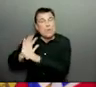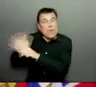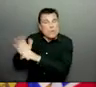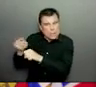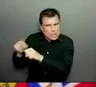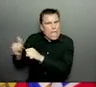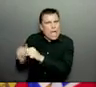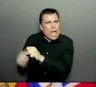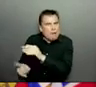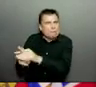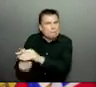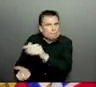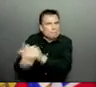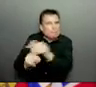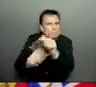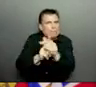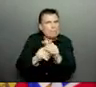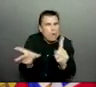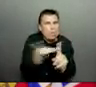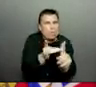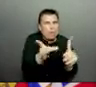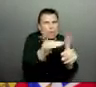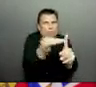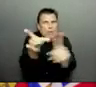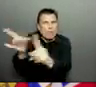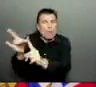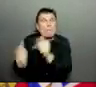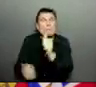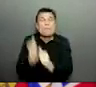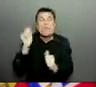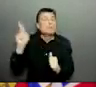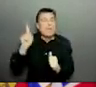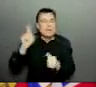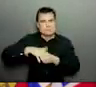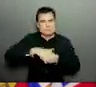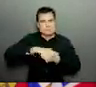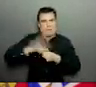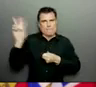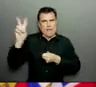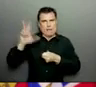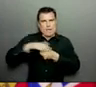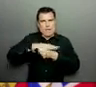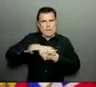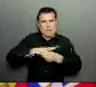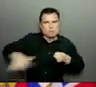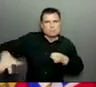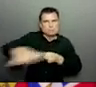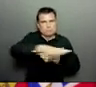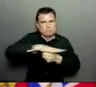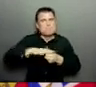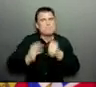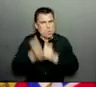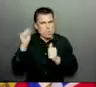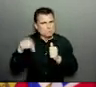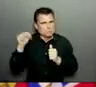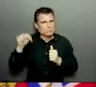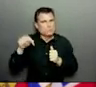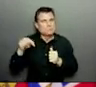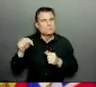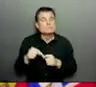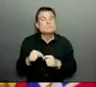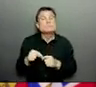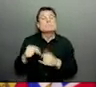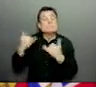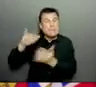also as we have been seeing, the interior and the north are having quite large transmission events. Relative to the population.